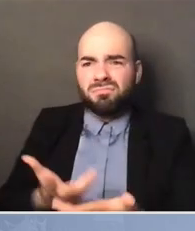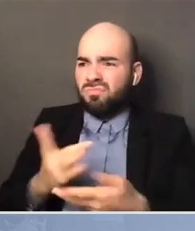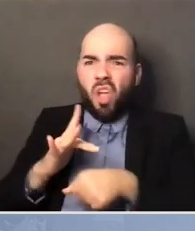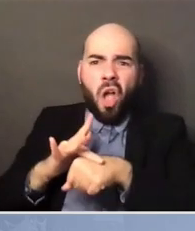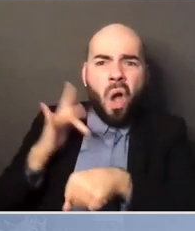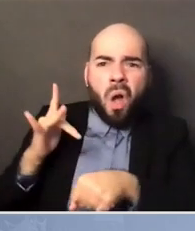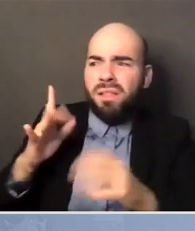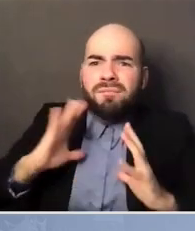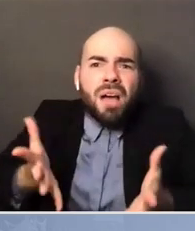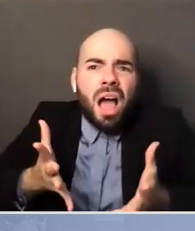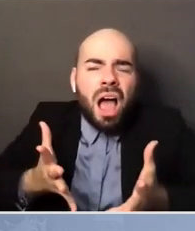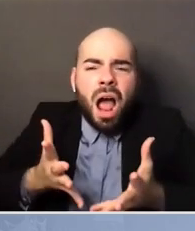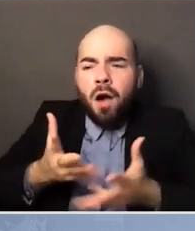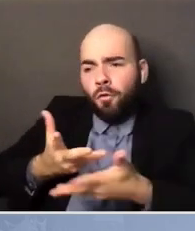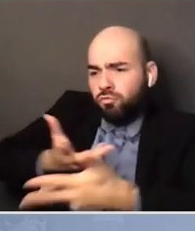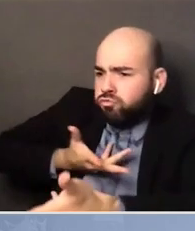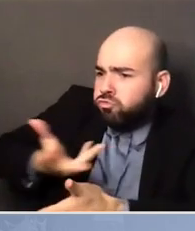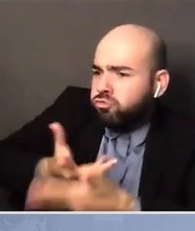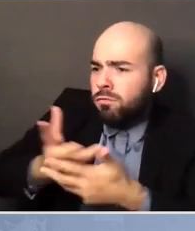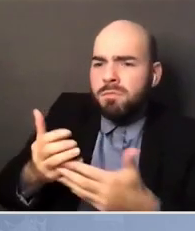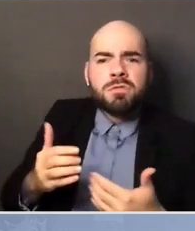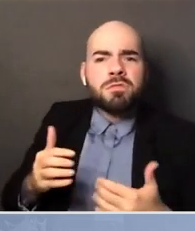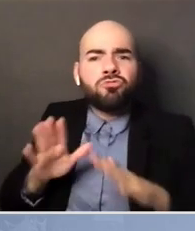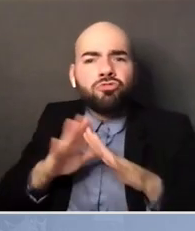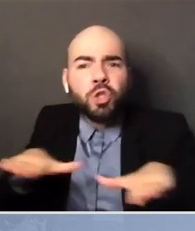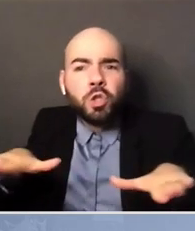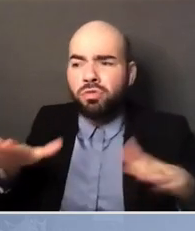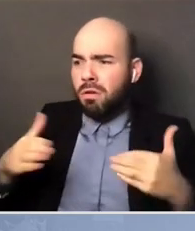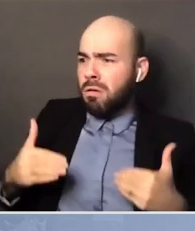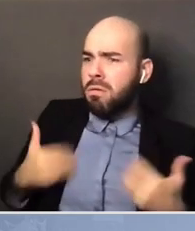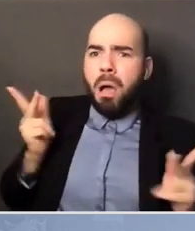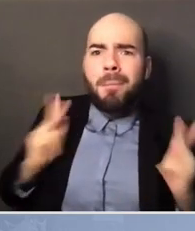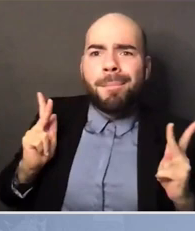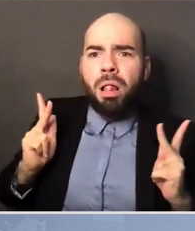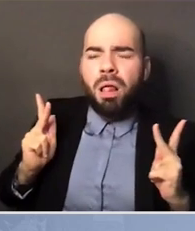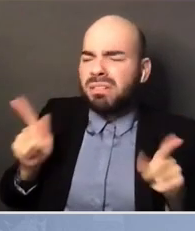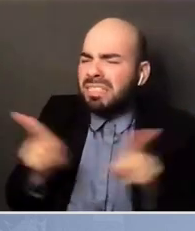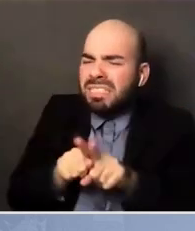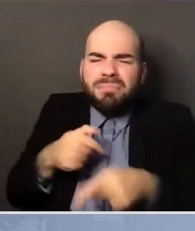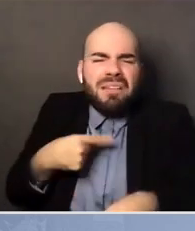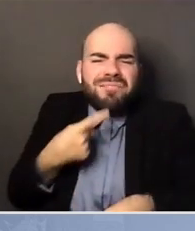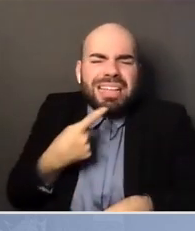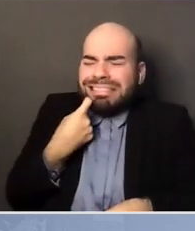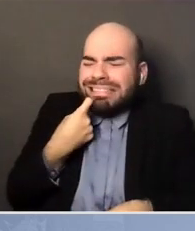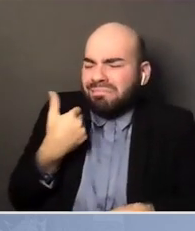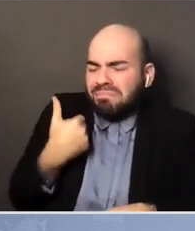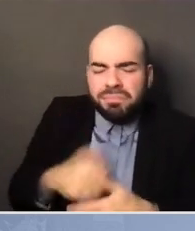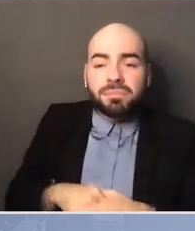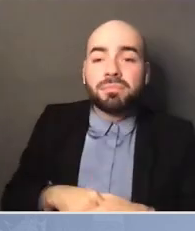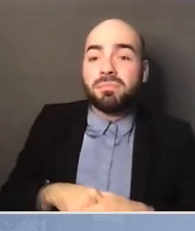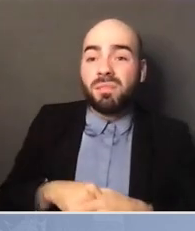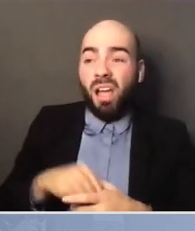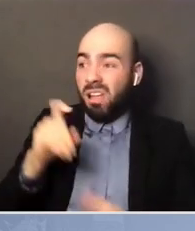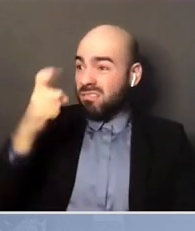people and explaining to them what I just said earlier, which is the government is you.